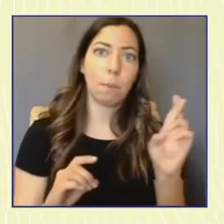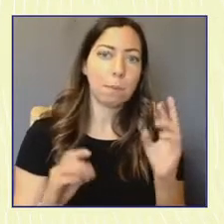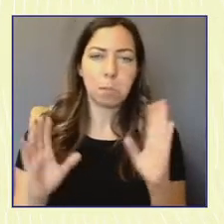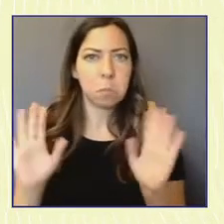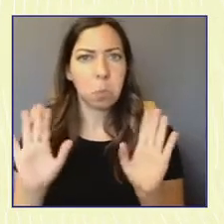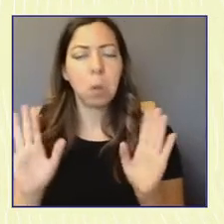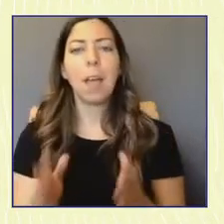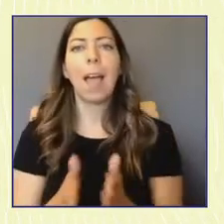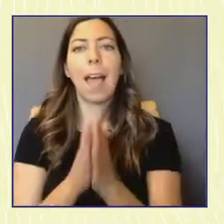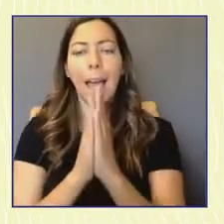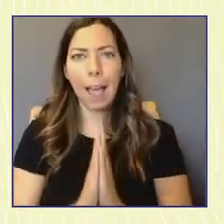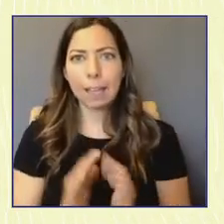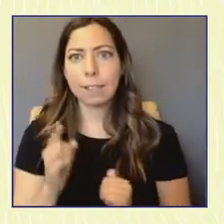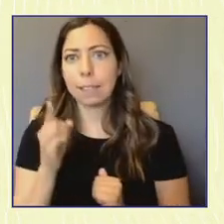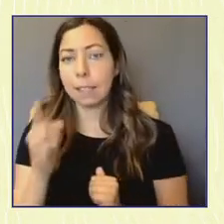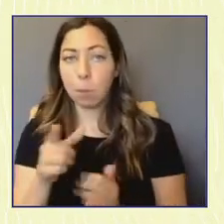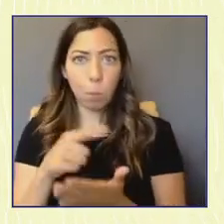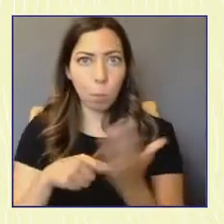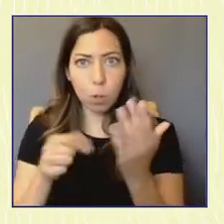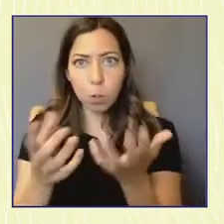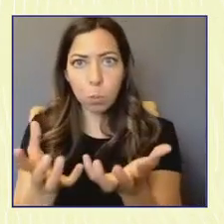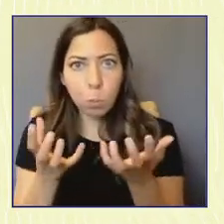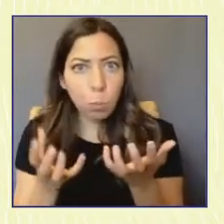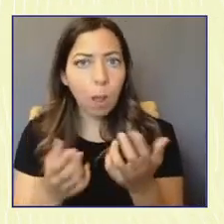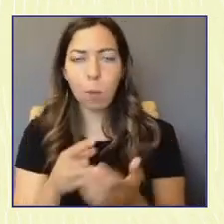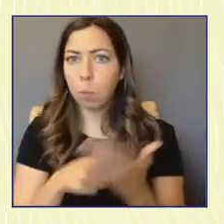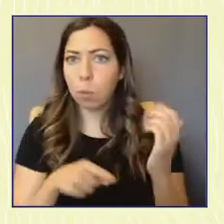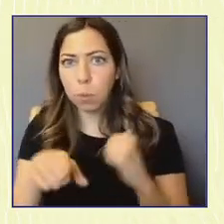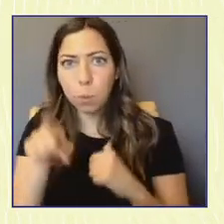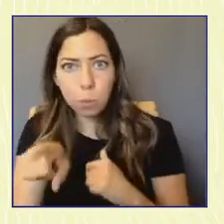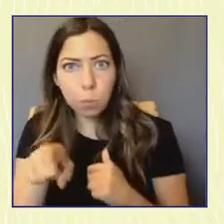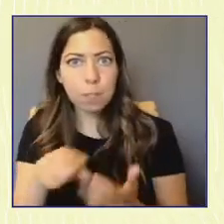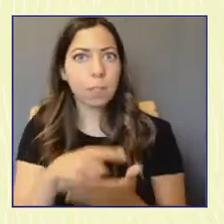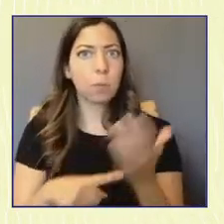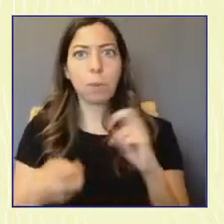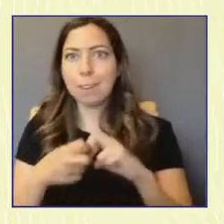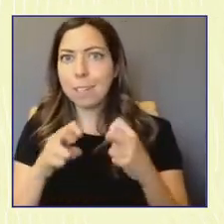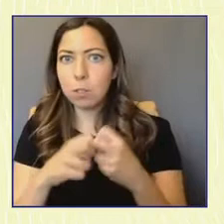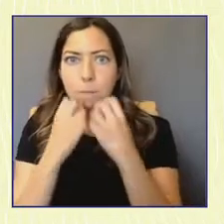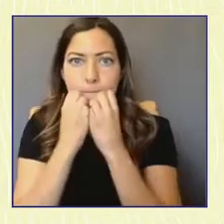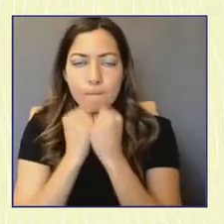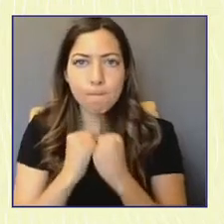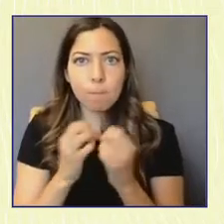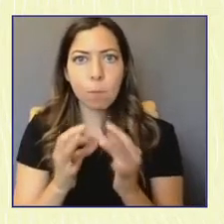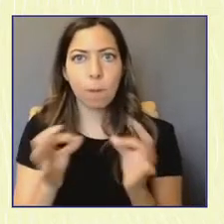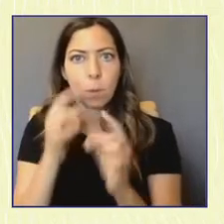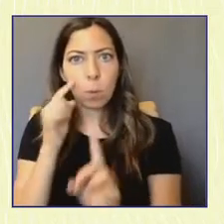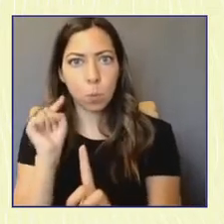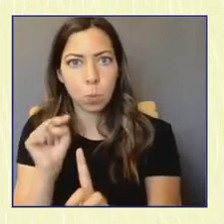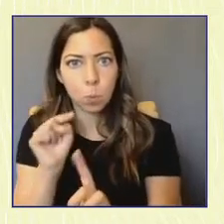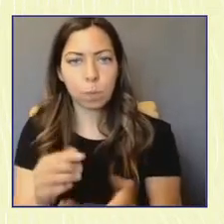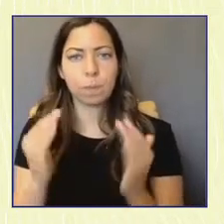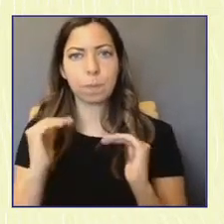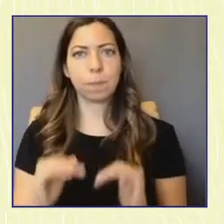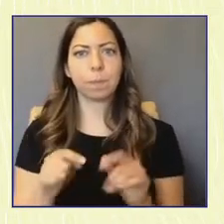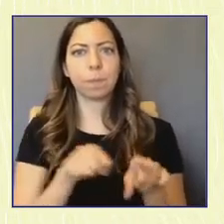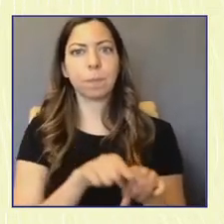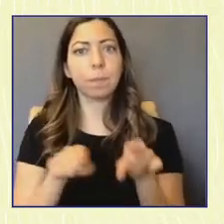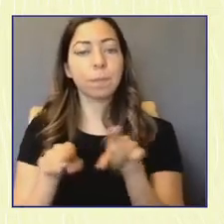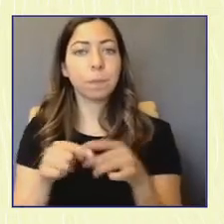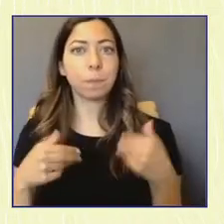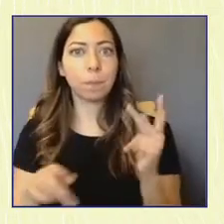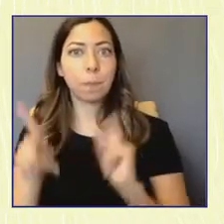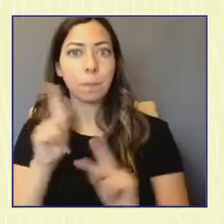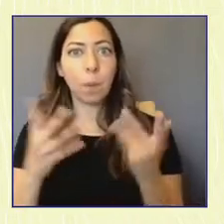them, what do they want? What do they need? What issues do they care about? But also for the young people who are already engaged,